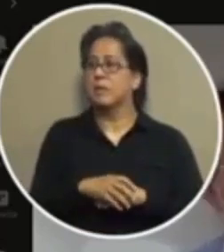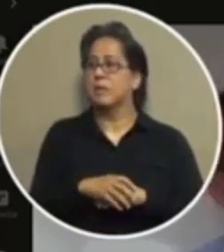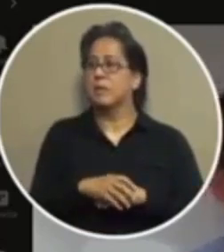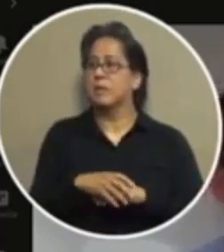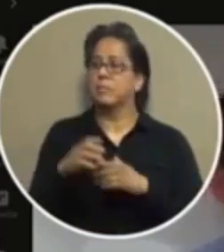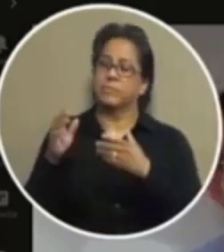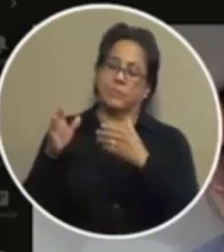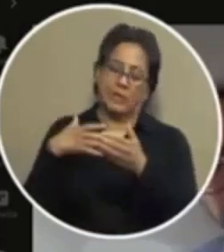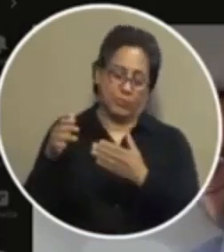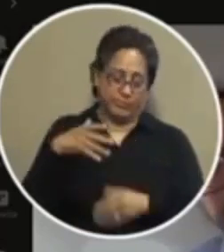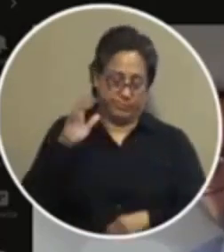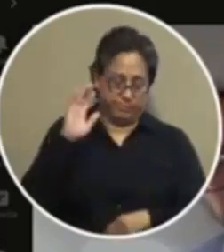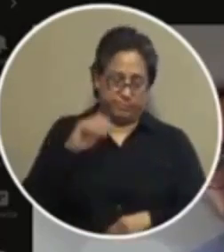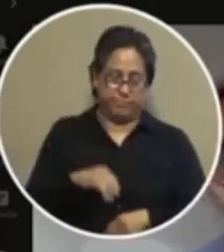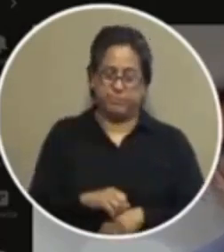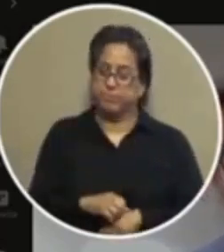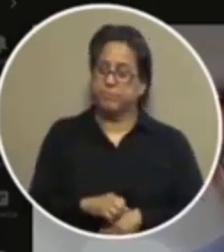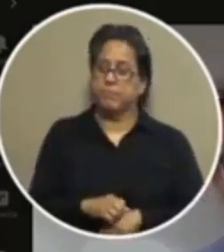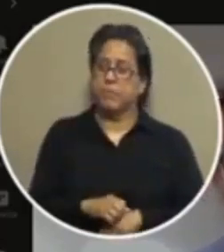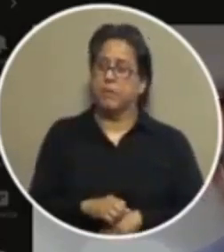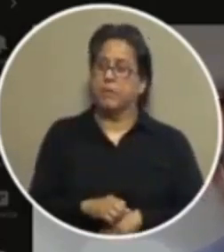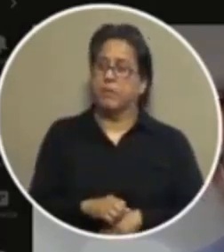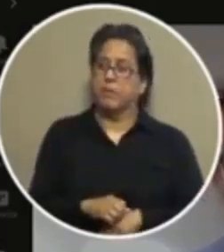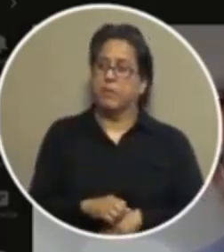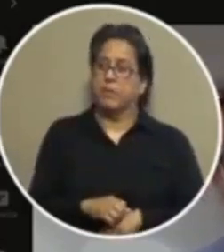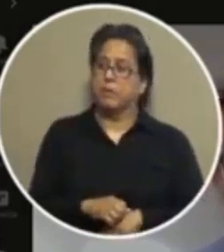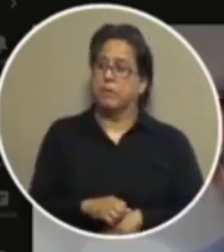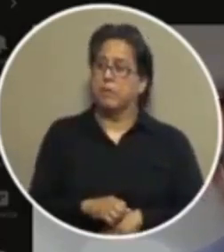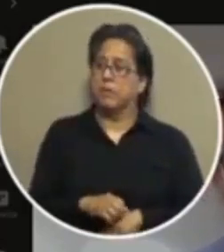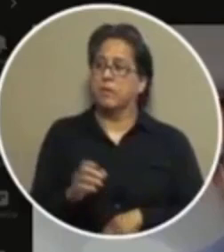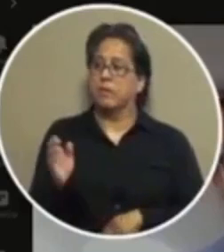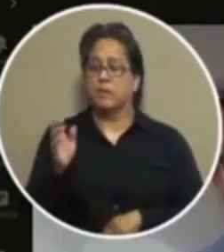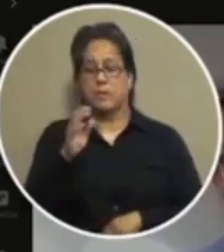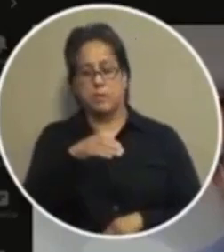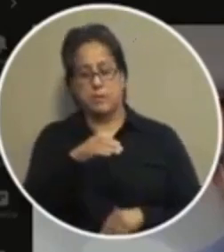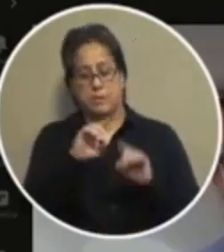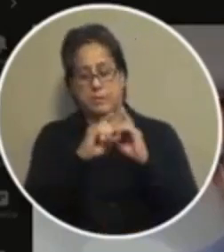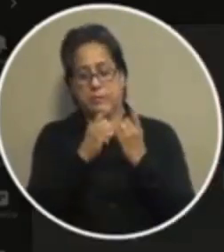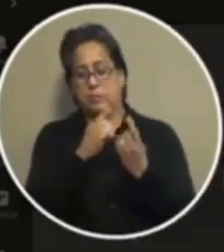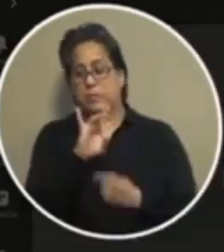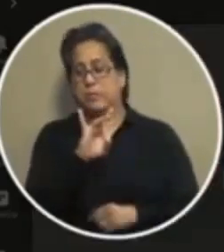anyways thank you all right represent lazarga